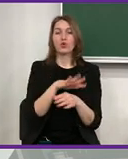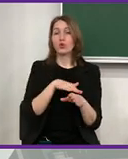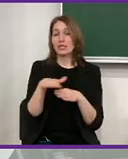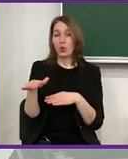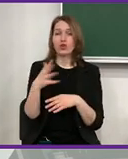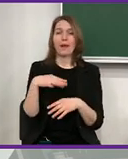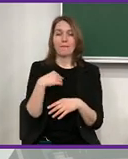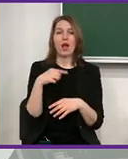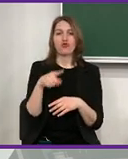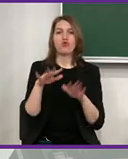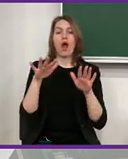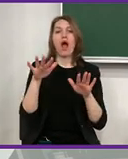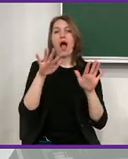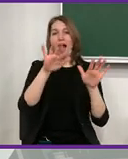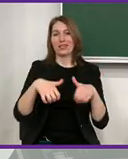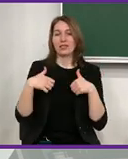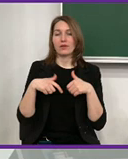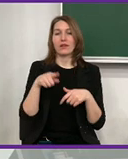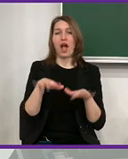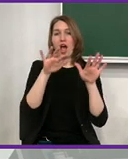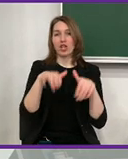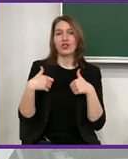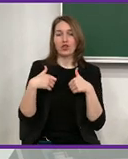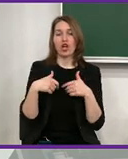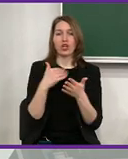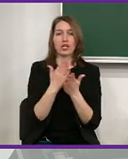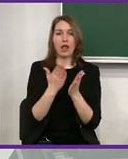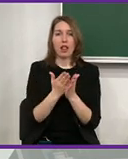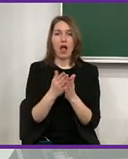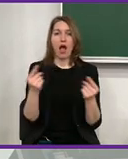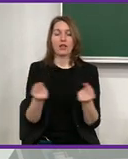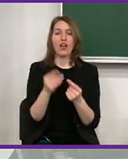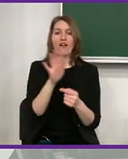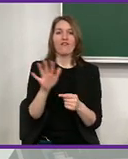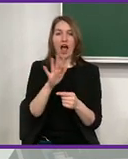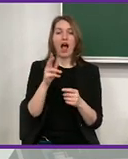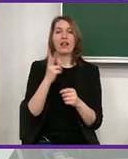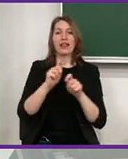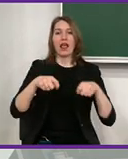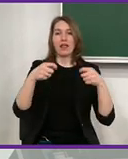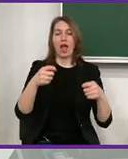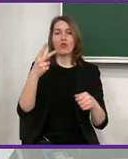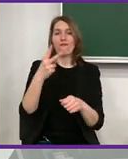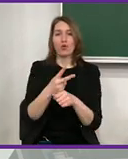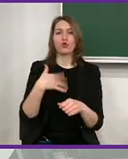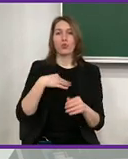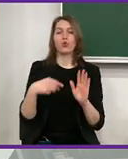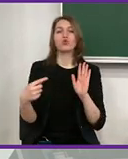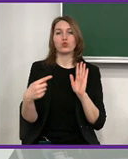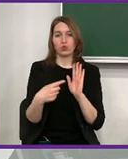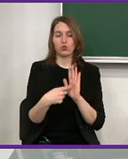functionally are not needed anymore, so then they are disposed of, and